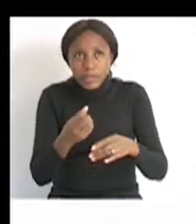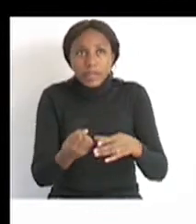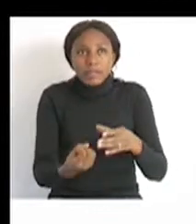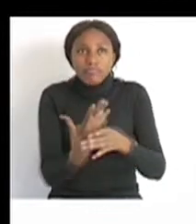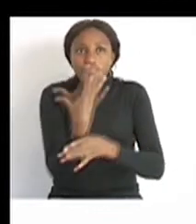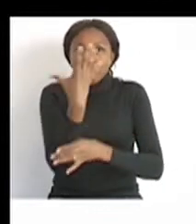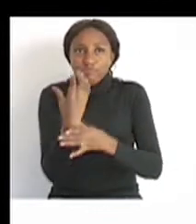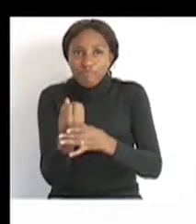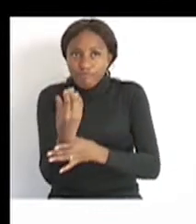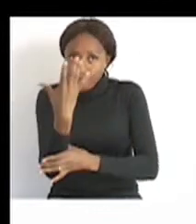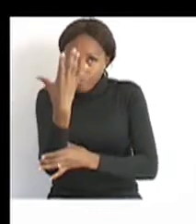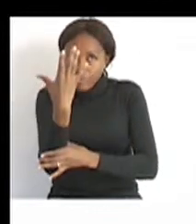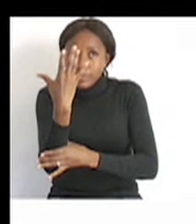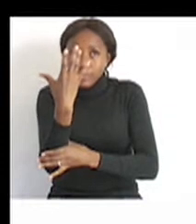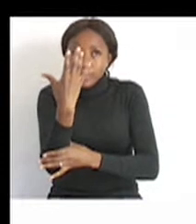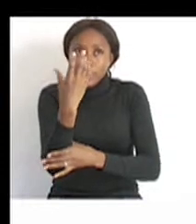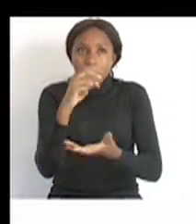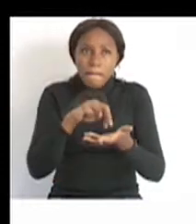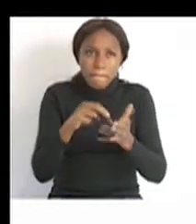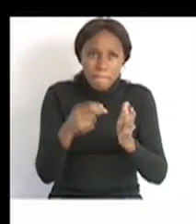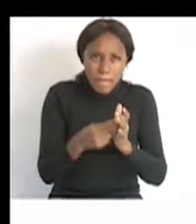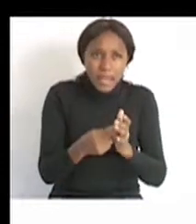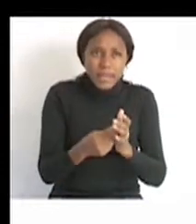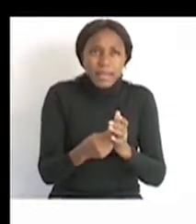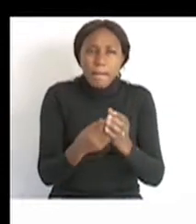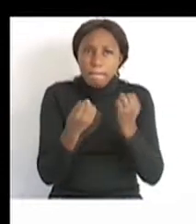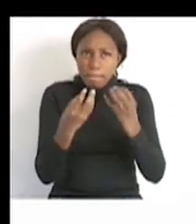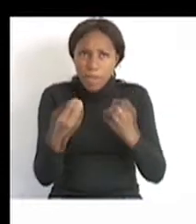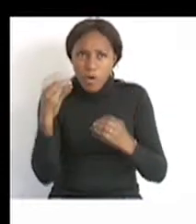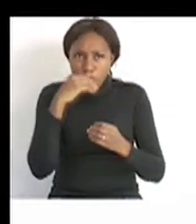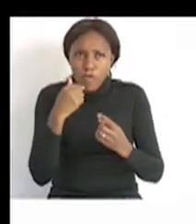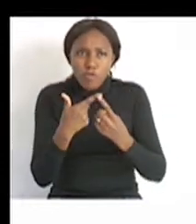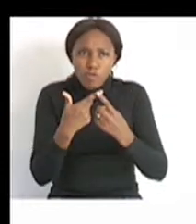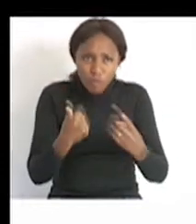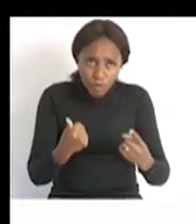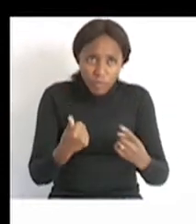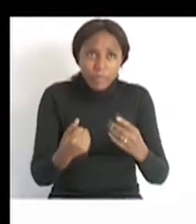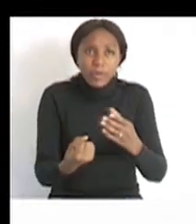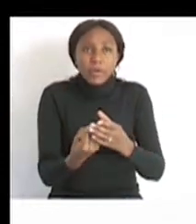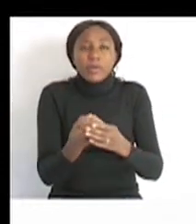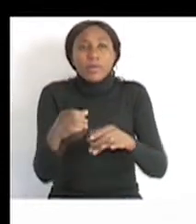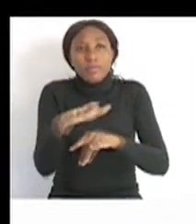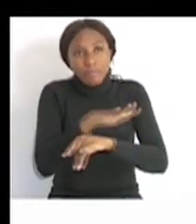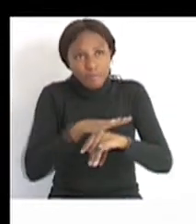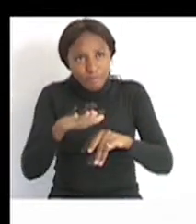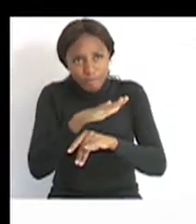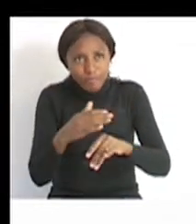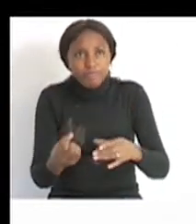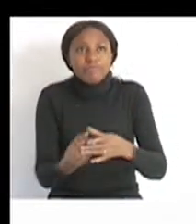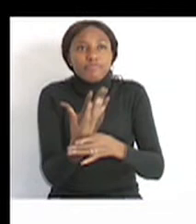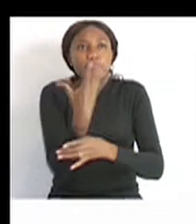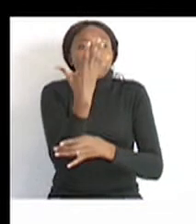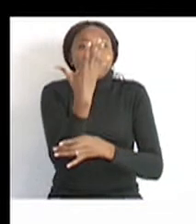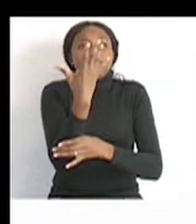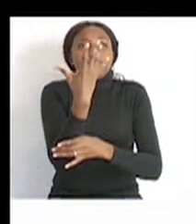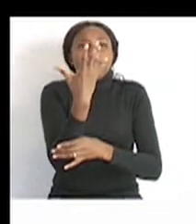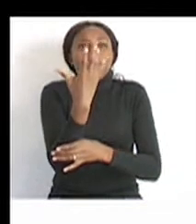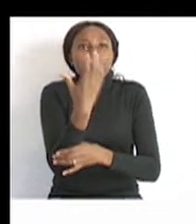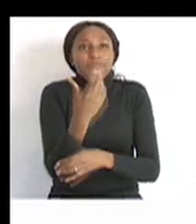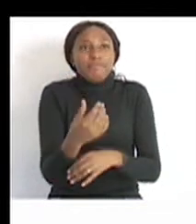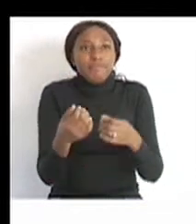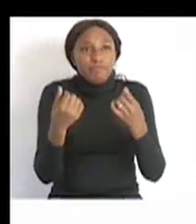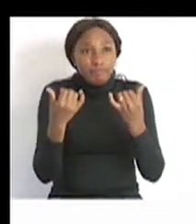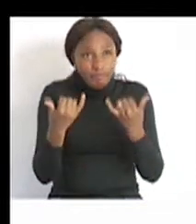That means that our two main sources of food will be animals and plants. So the first thing that we will do